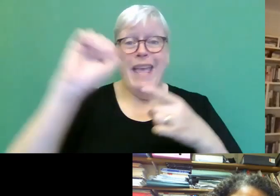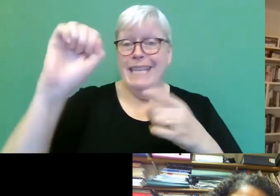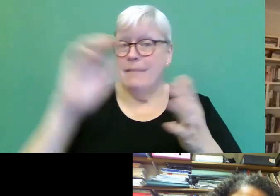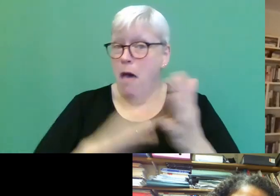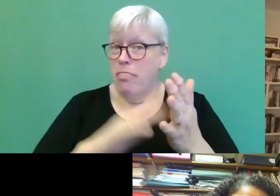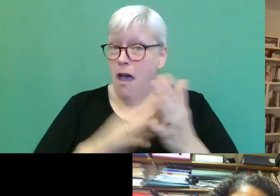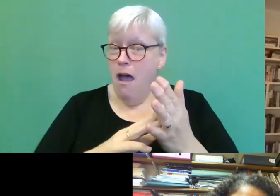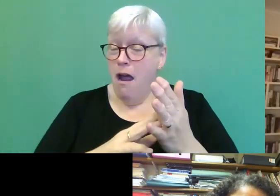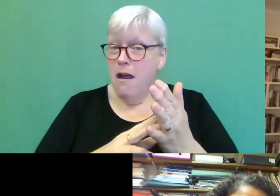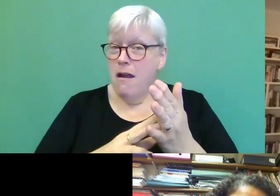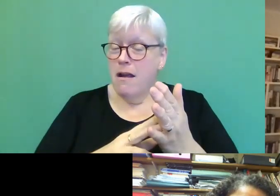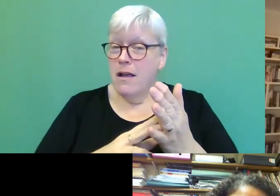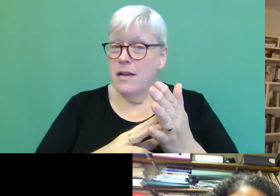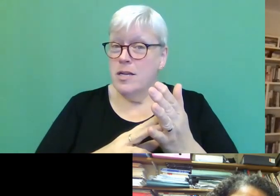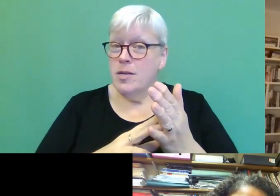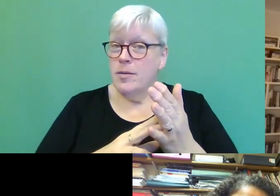um,